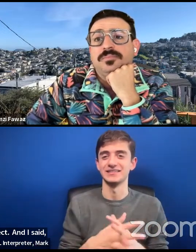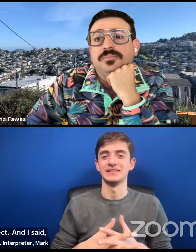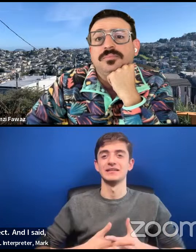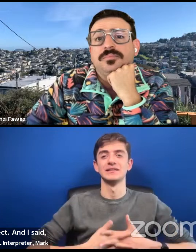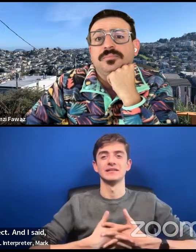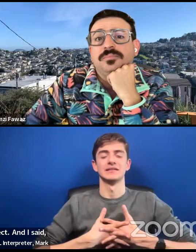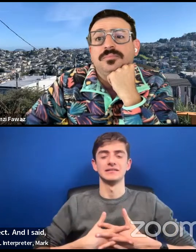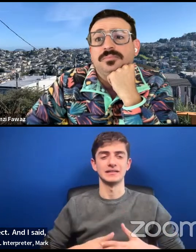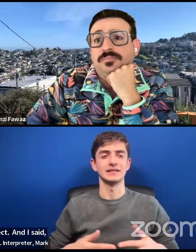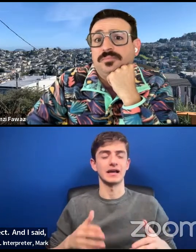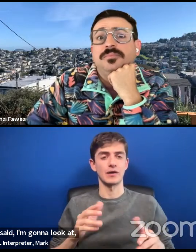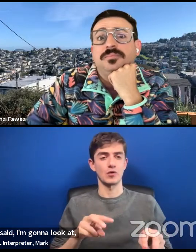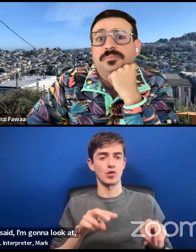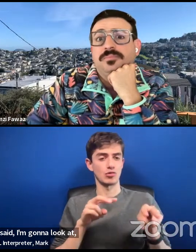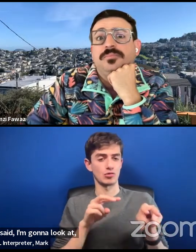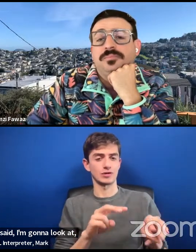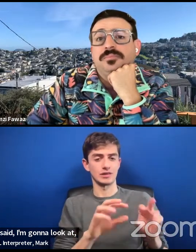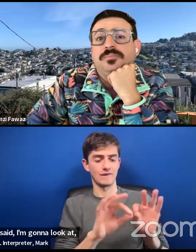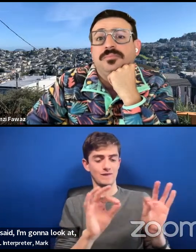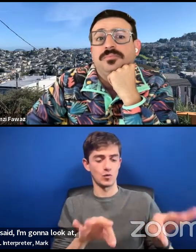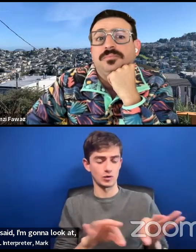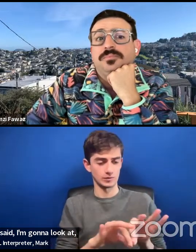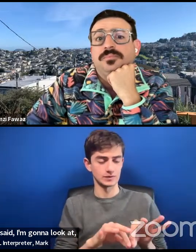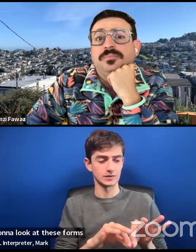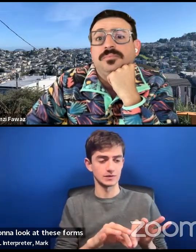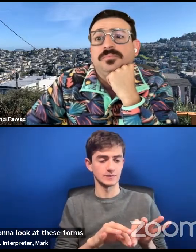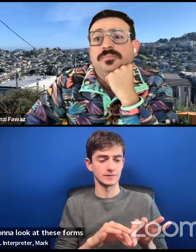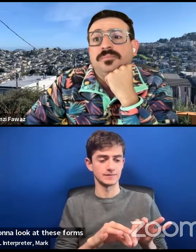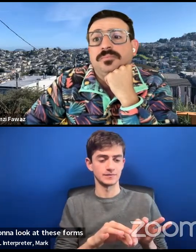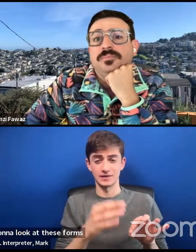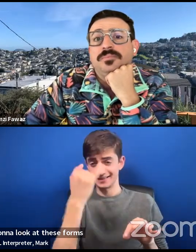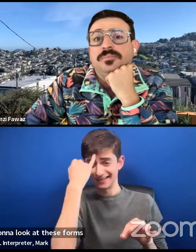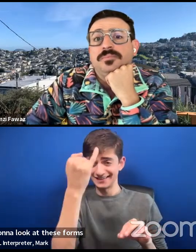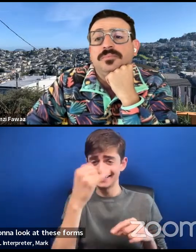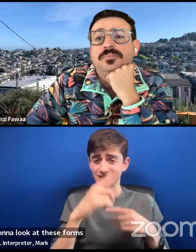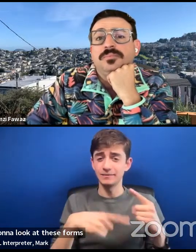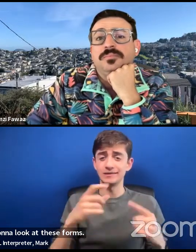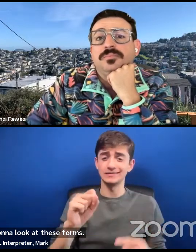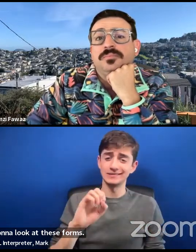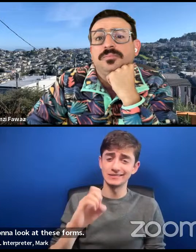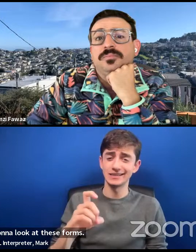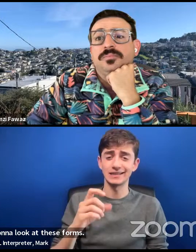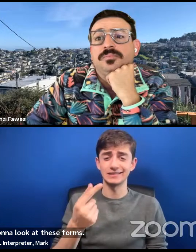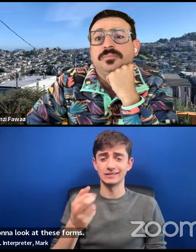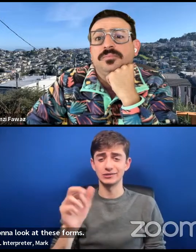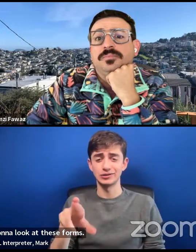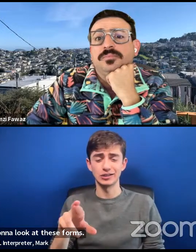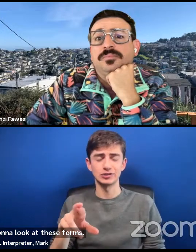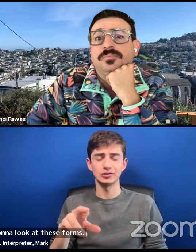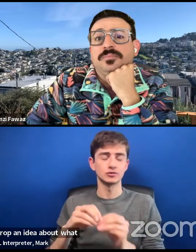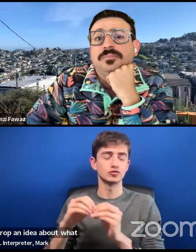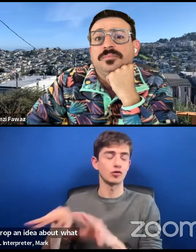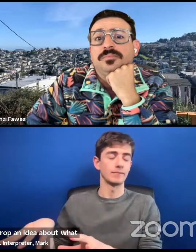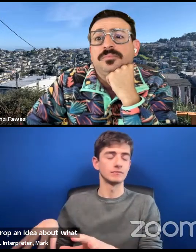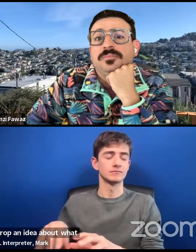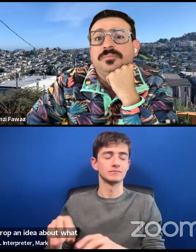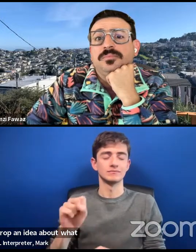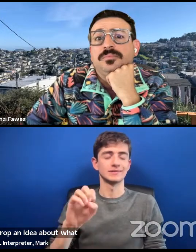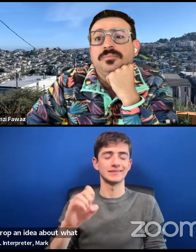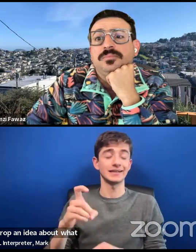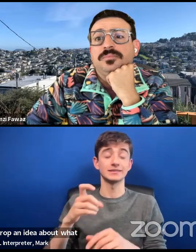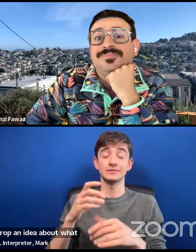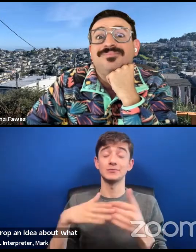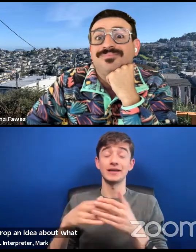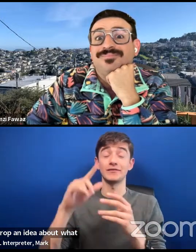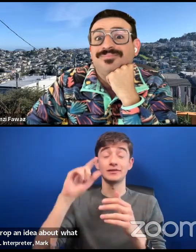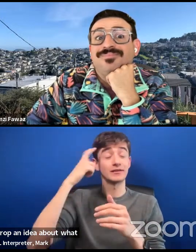at these forms. And I'm going to like, not under, I'm going to drop an idea about what sex and gender is. And I'm going to just say sex is whatever the government says it is.